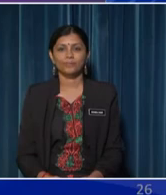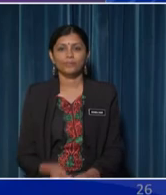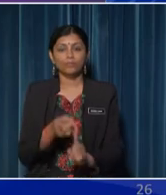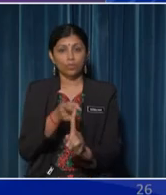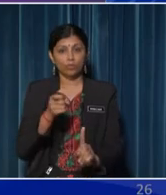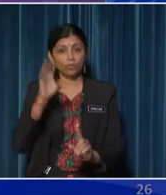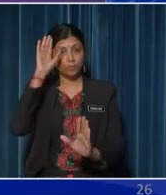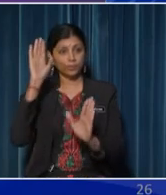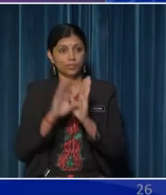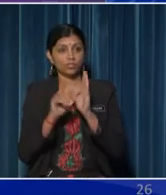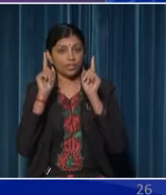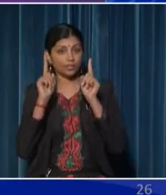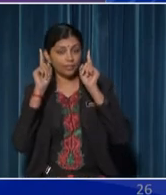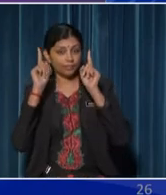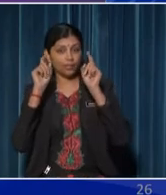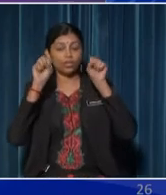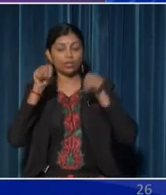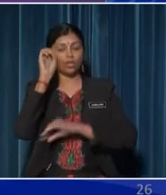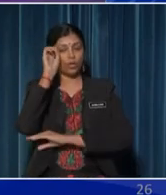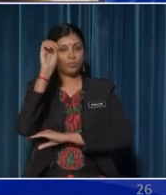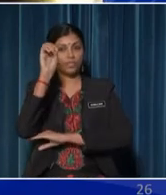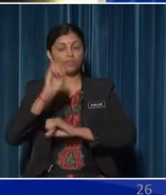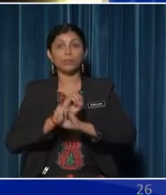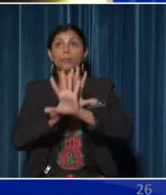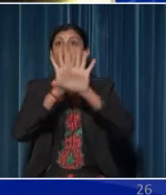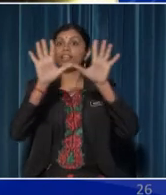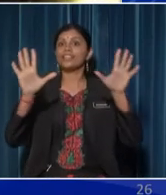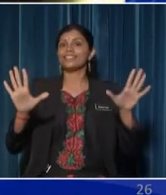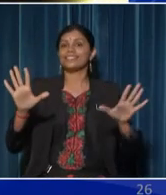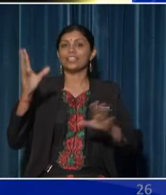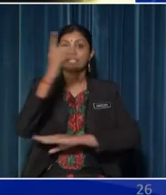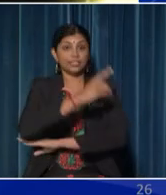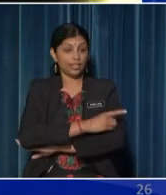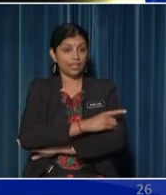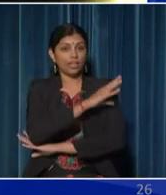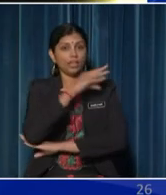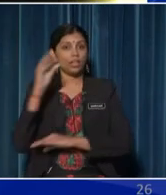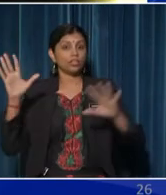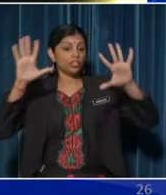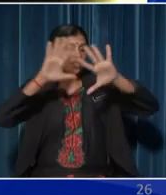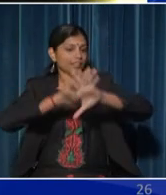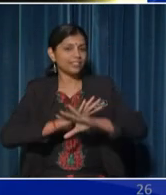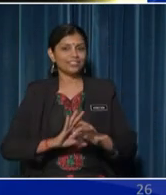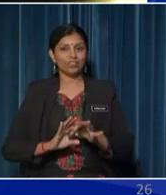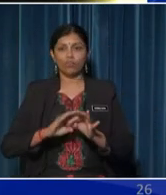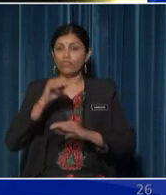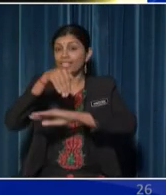the picture, we can observe the brightness of the day and the darkness of night